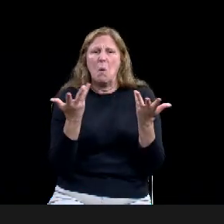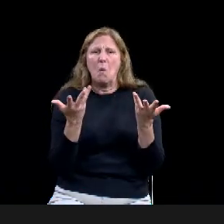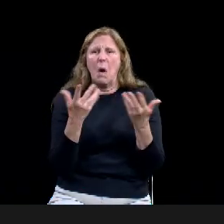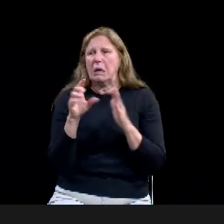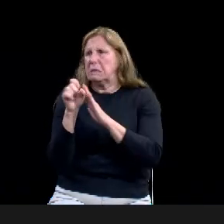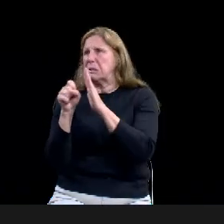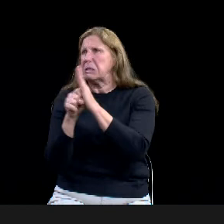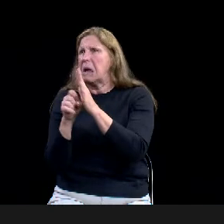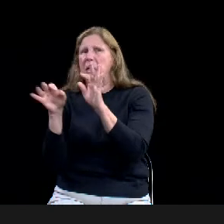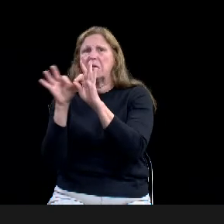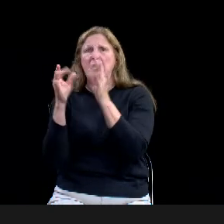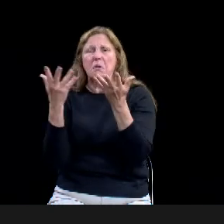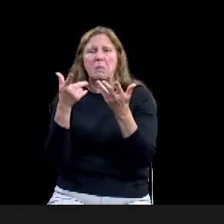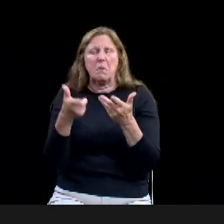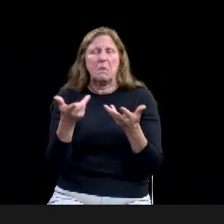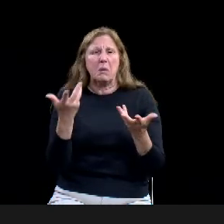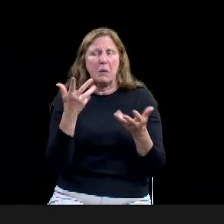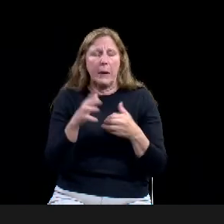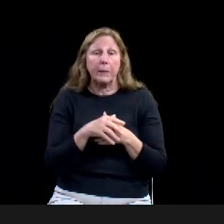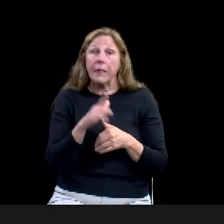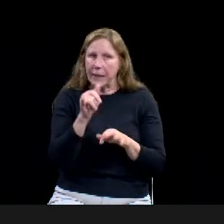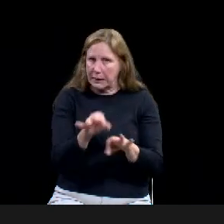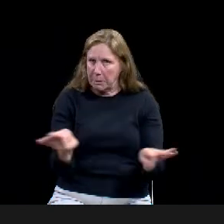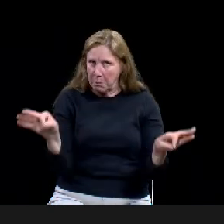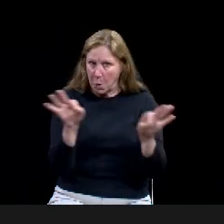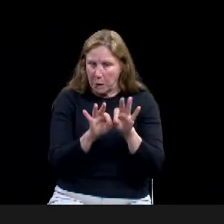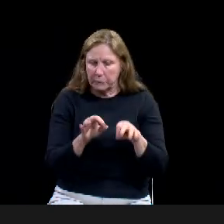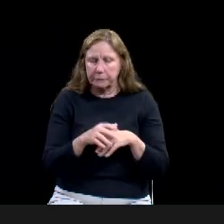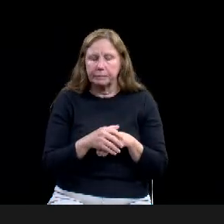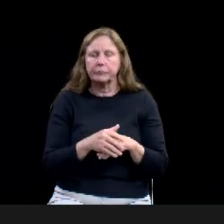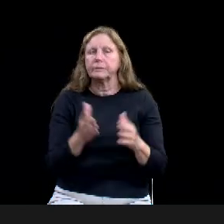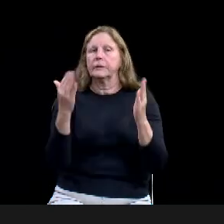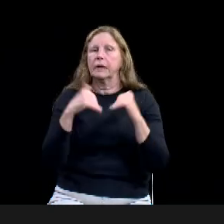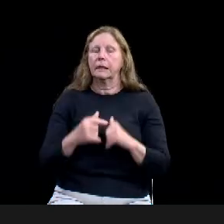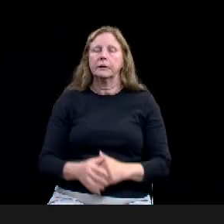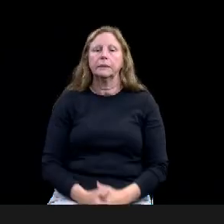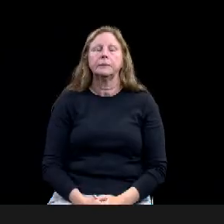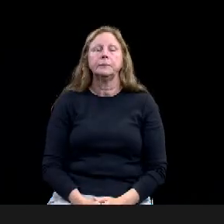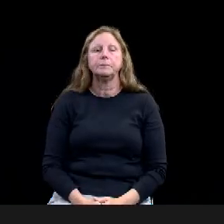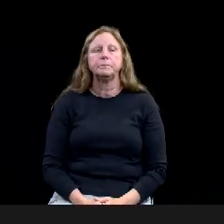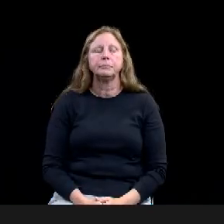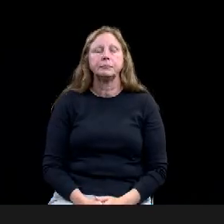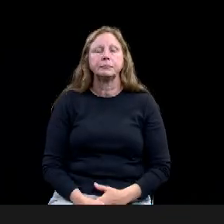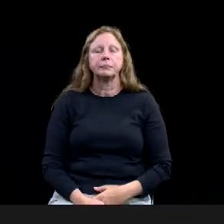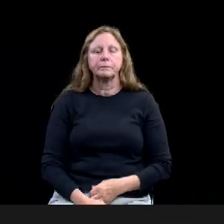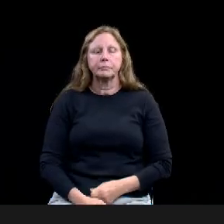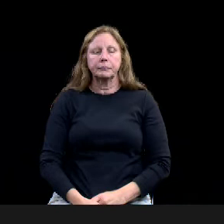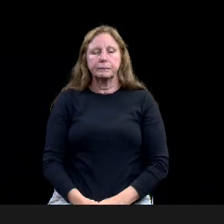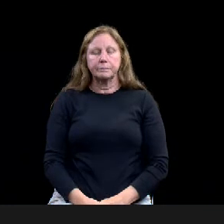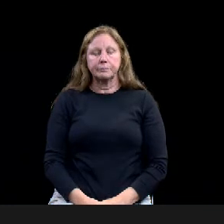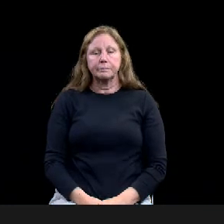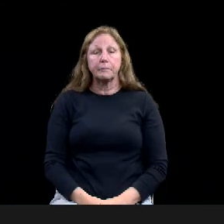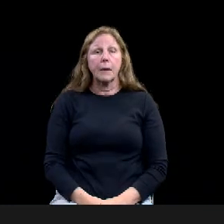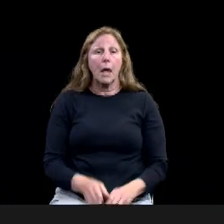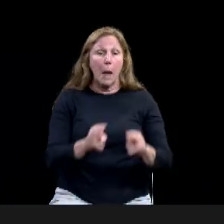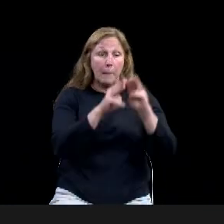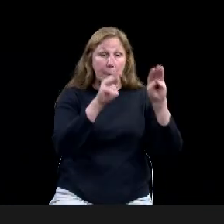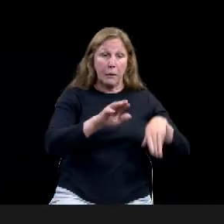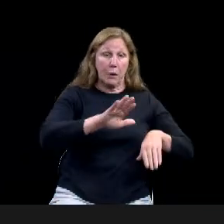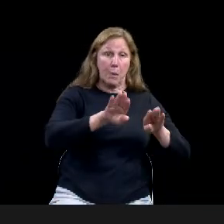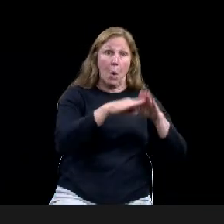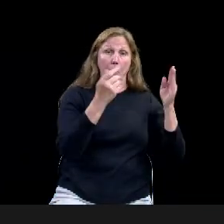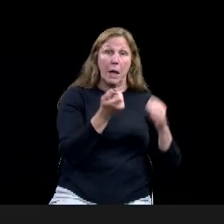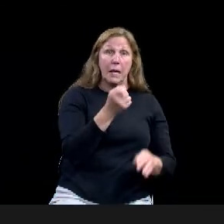Since the museum opened its doors in 1968, it's had an estimated 4.5 million cumulative visitors.